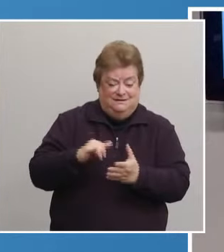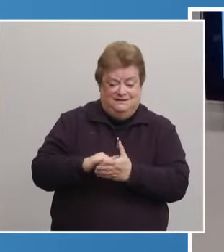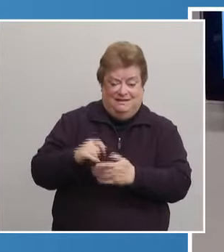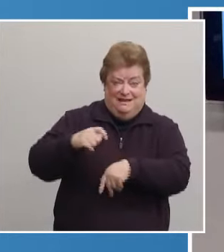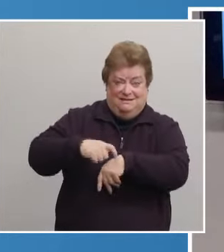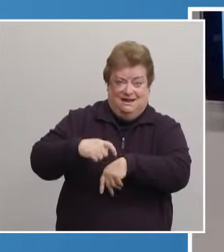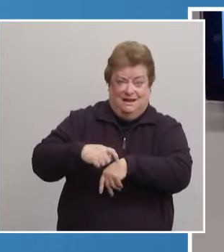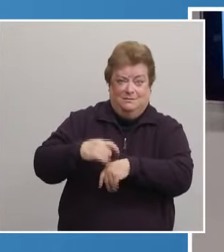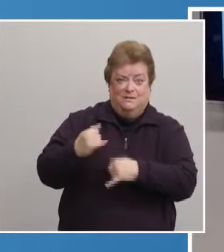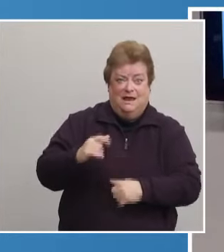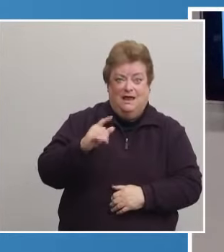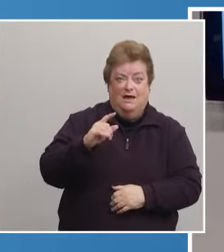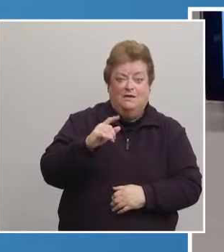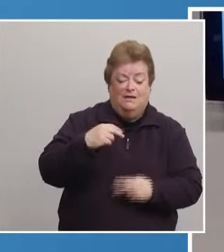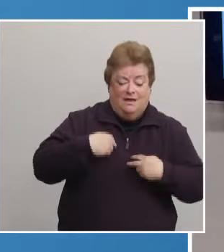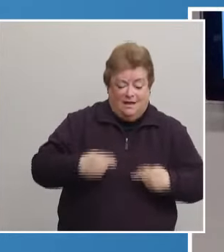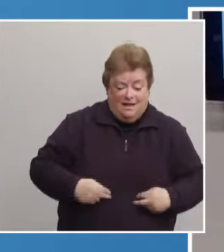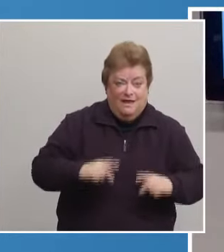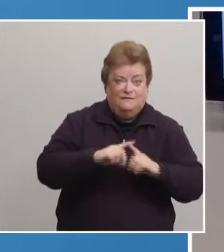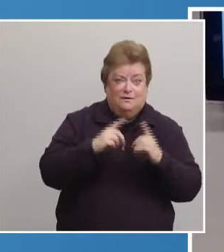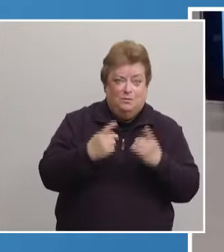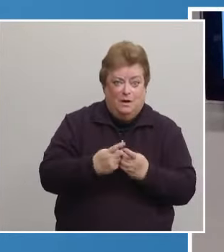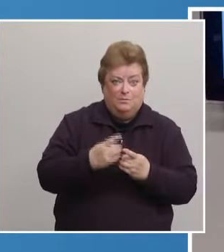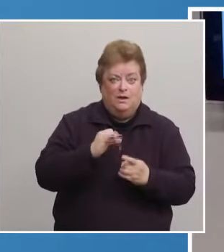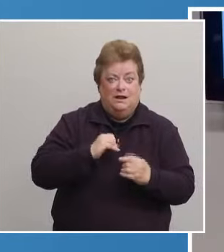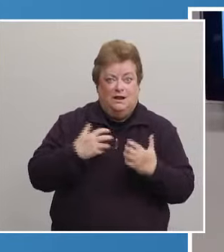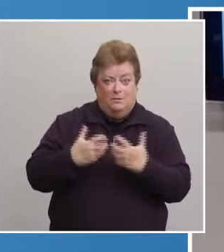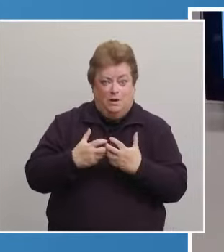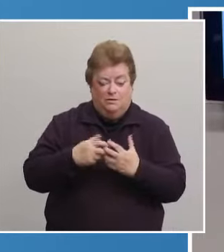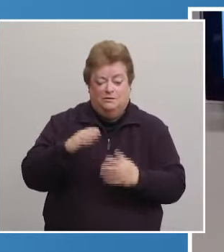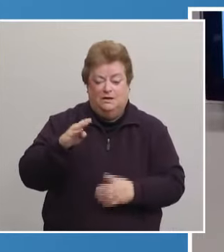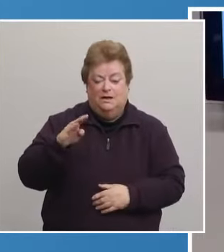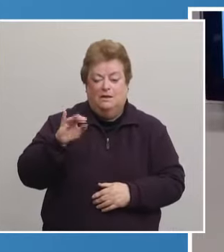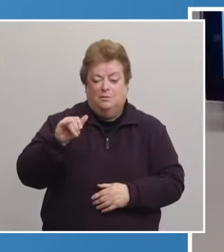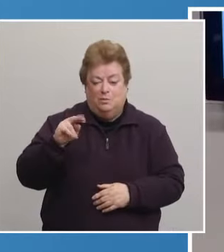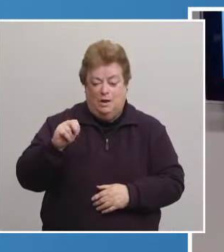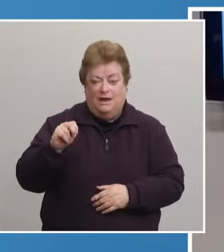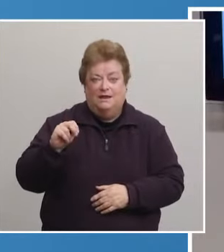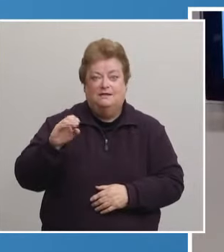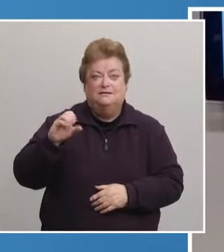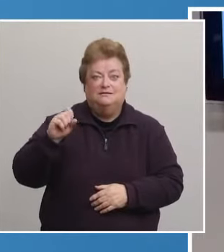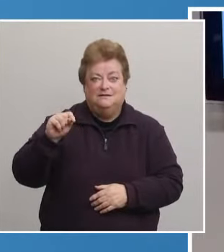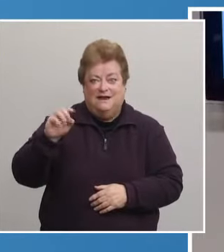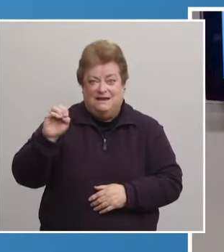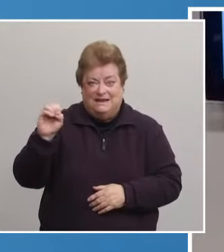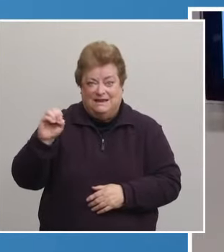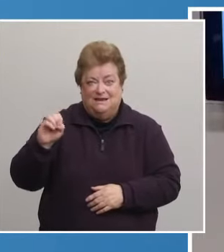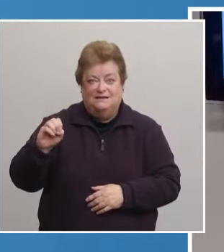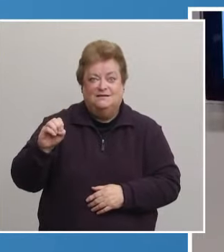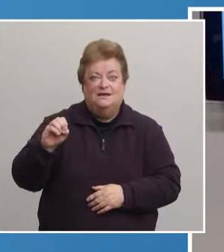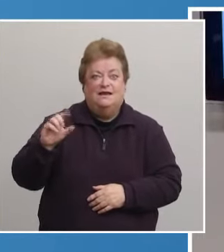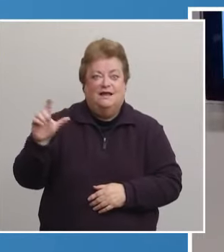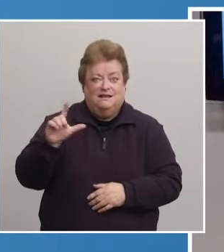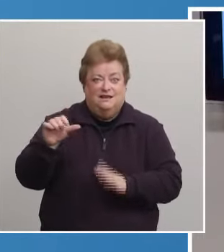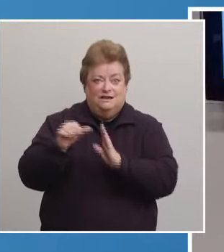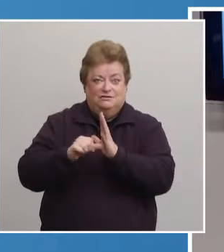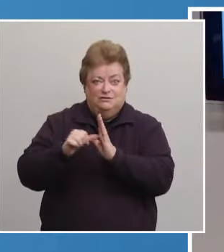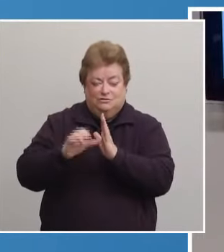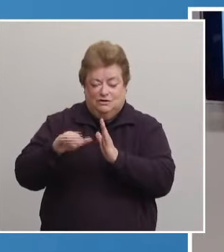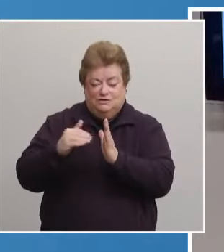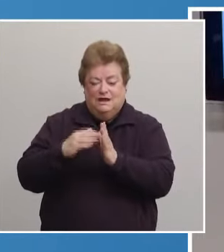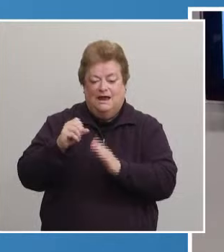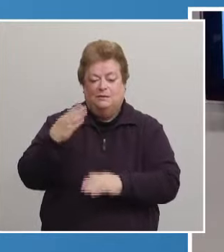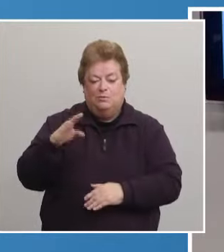Lincoln Lancaster County Health Department and our partners, Bryan Health, CHI St. Elizabeth, Lincoln Surgical Center, and